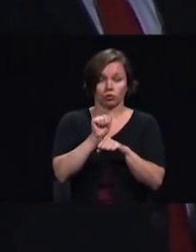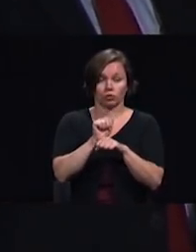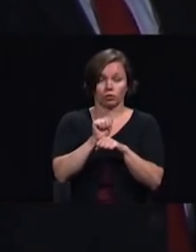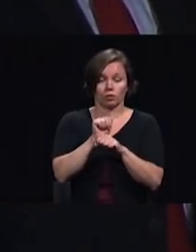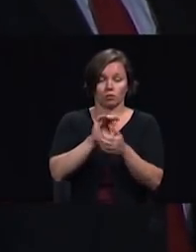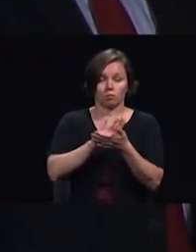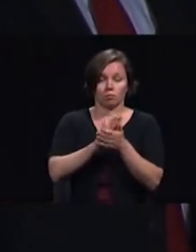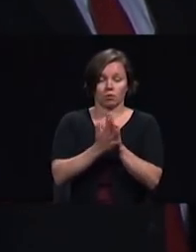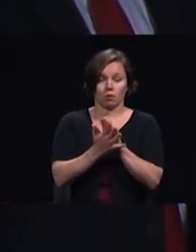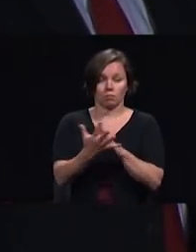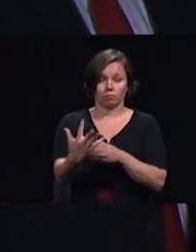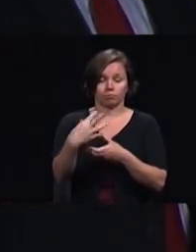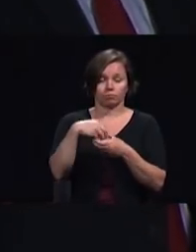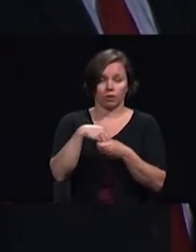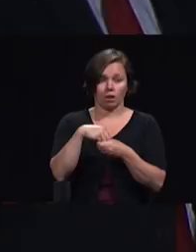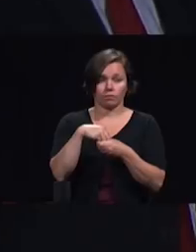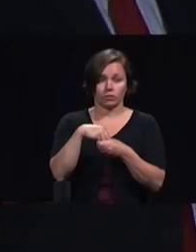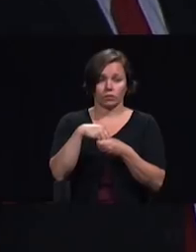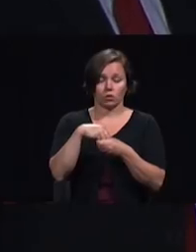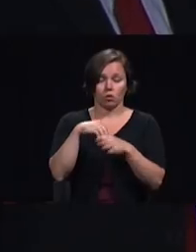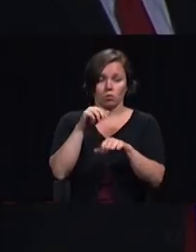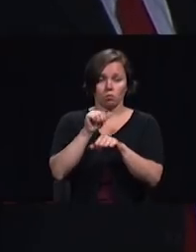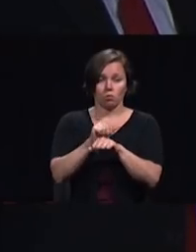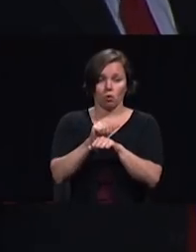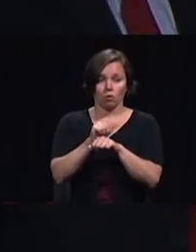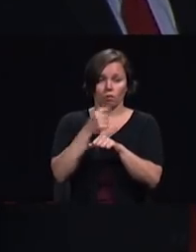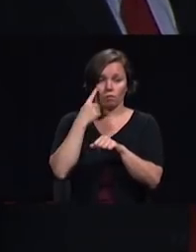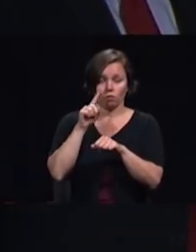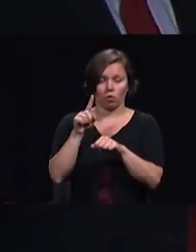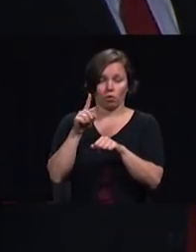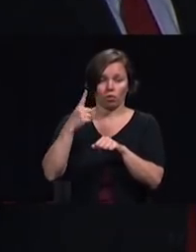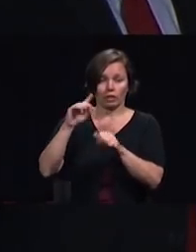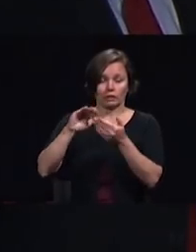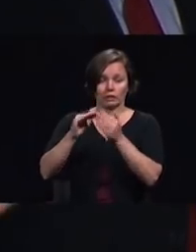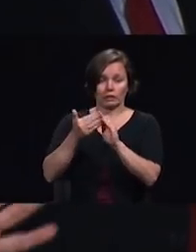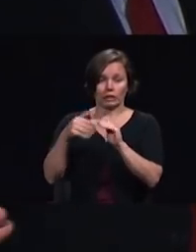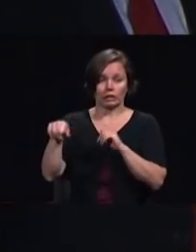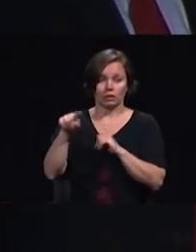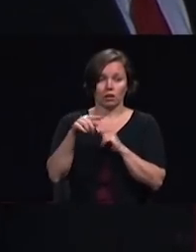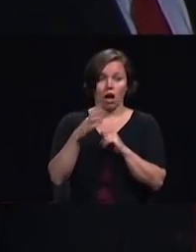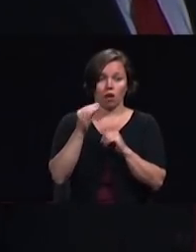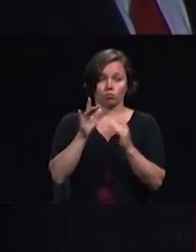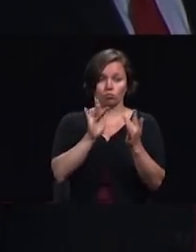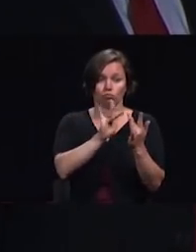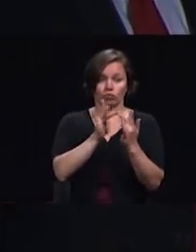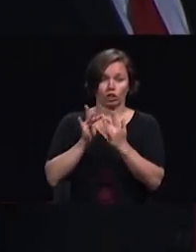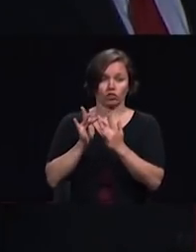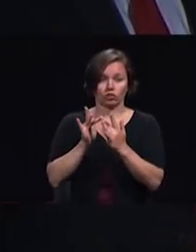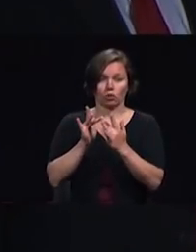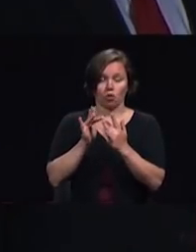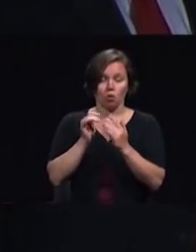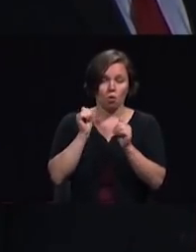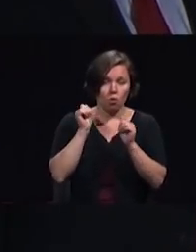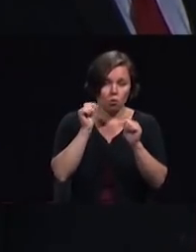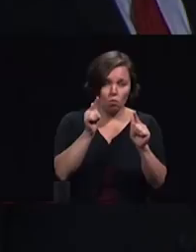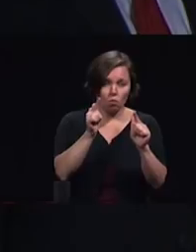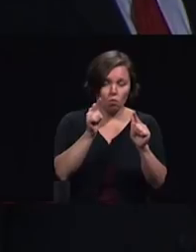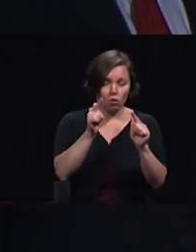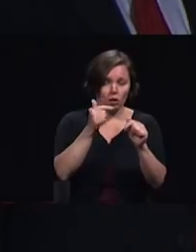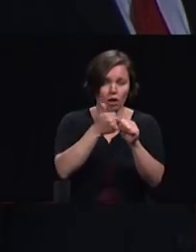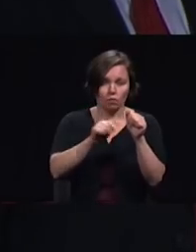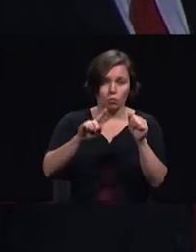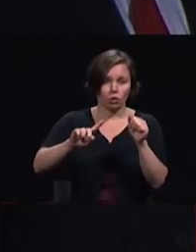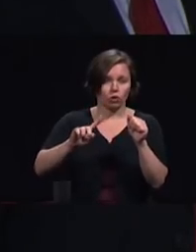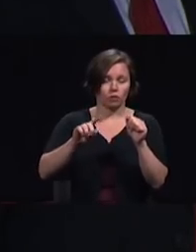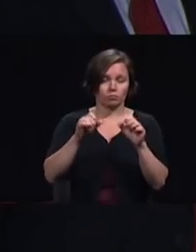of mission to the cities and reaching every place on the planet through